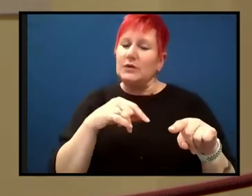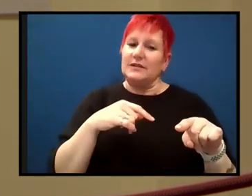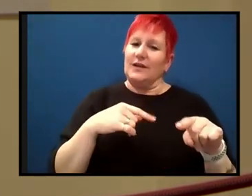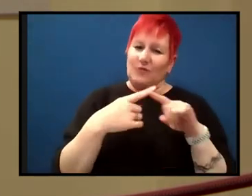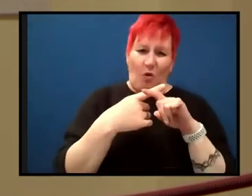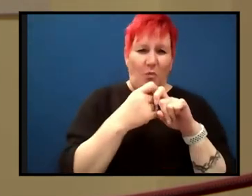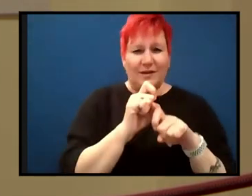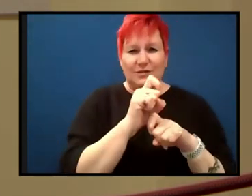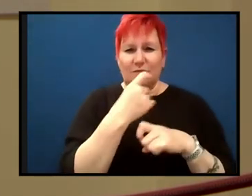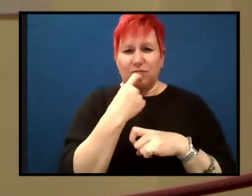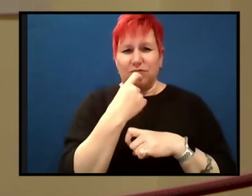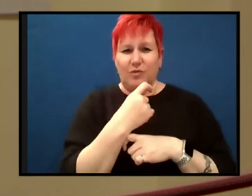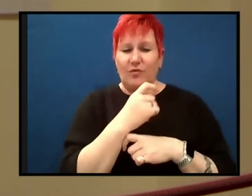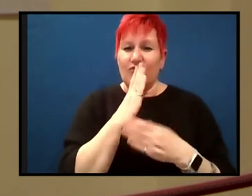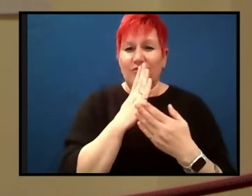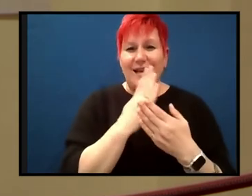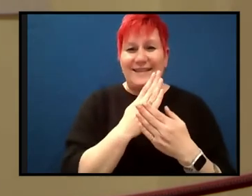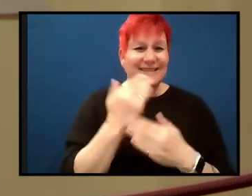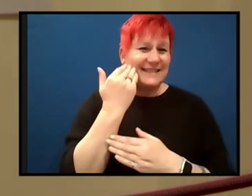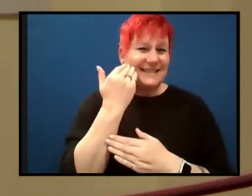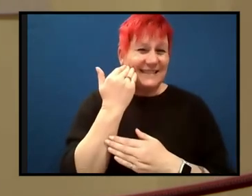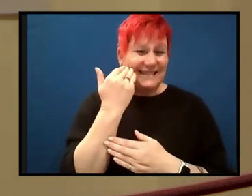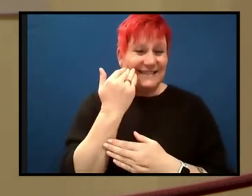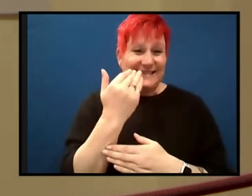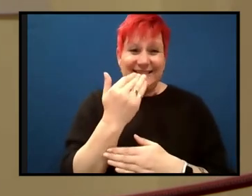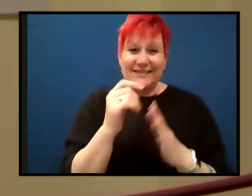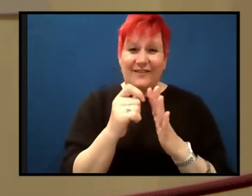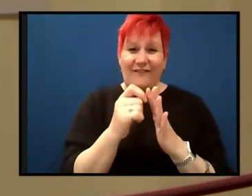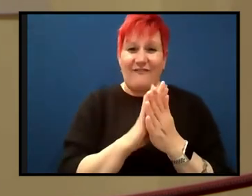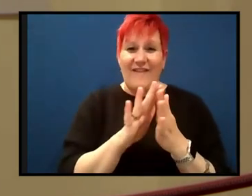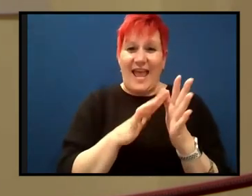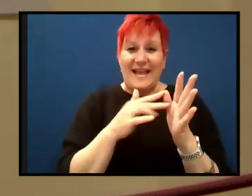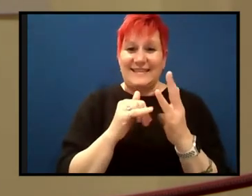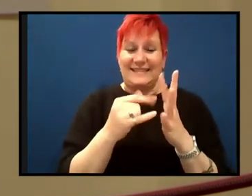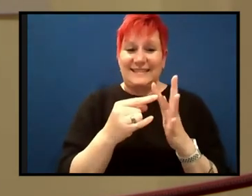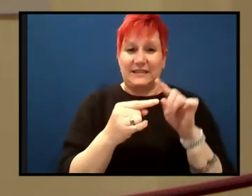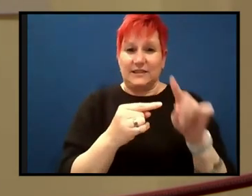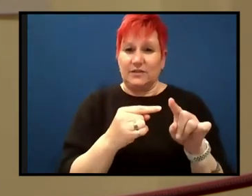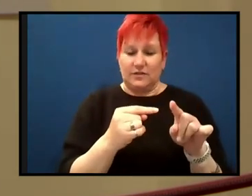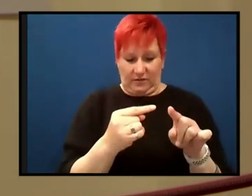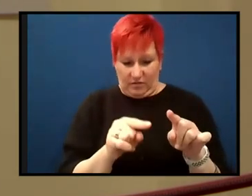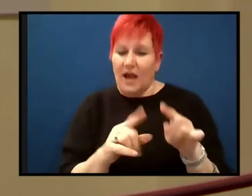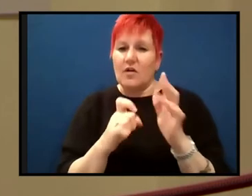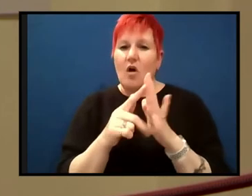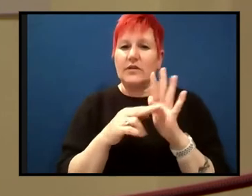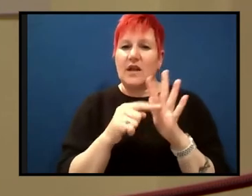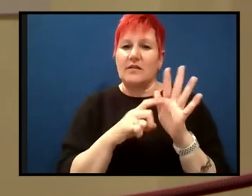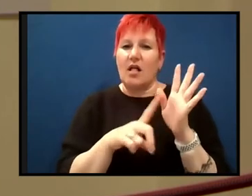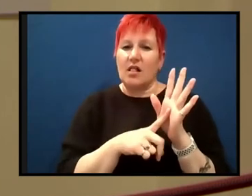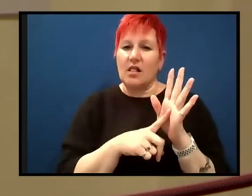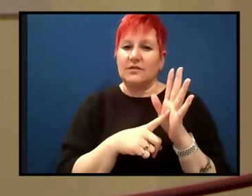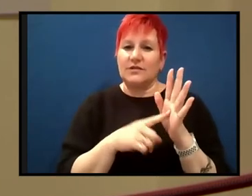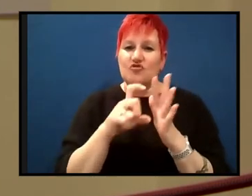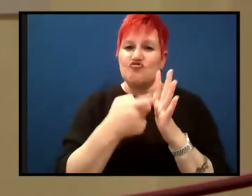this, we're really only seeing the most recent phase of, um, continental drift and sea floor spreading in the